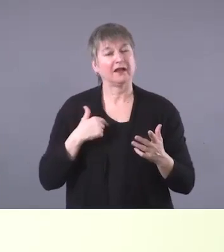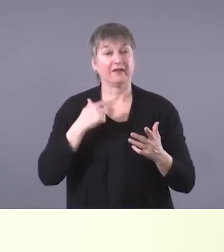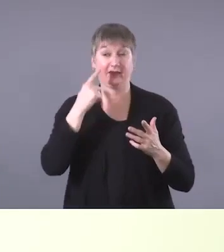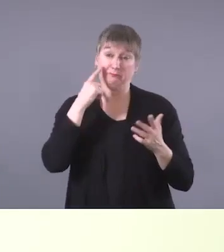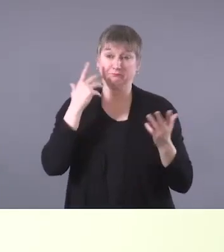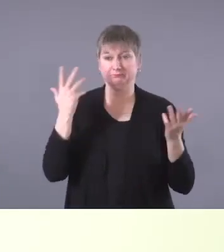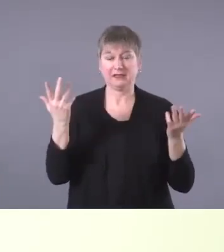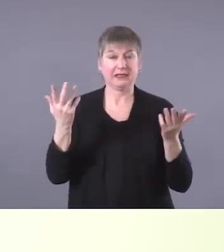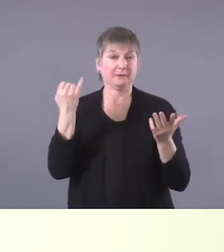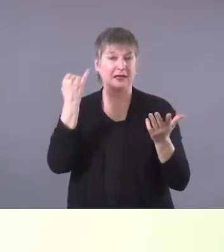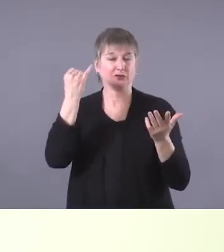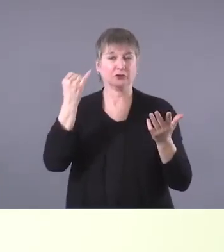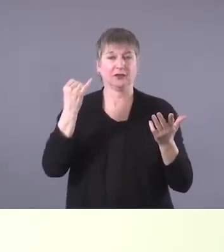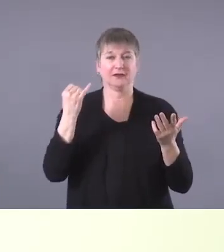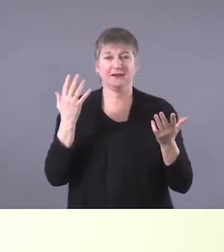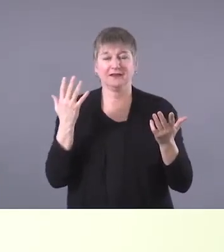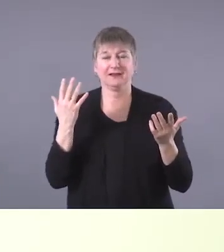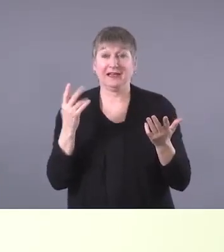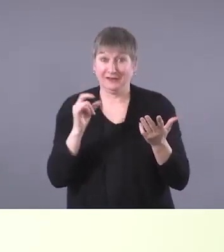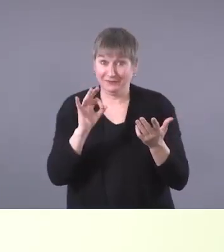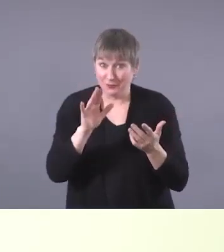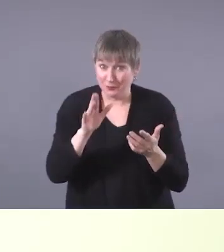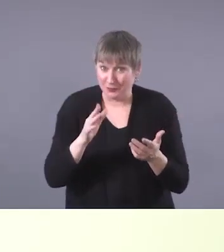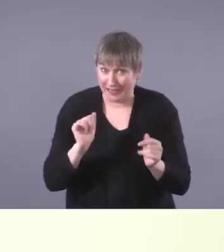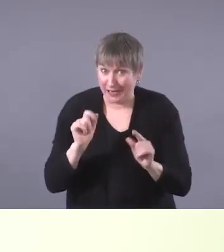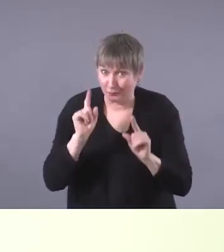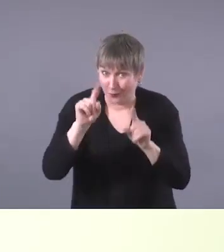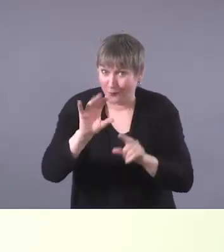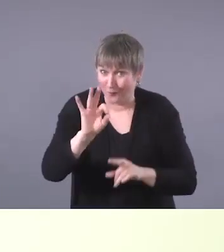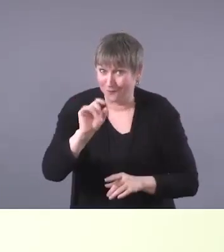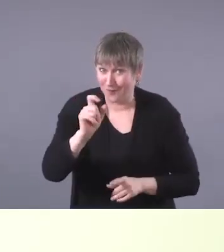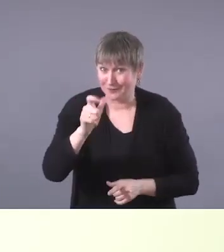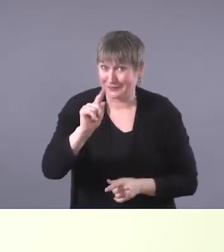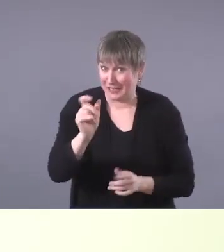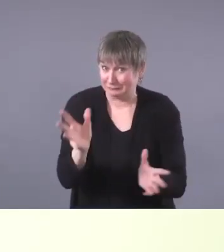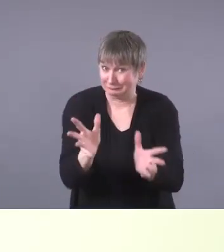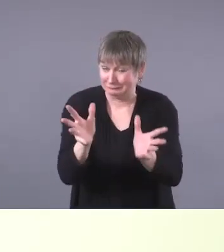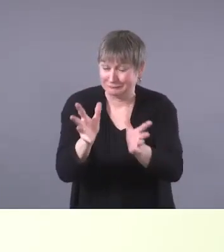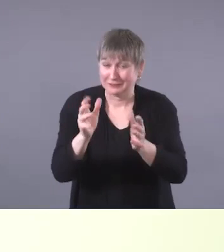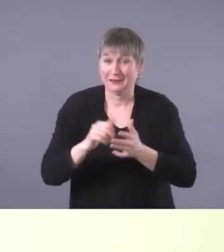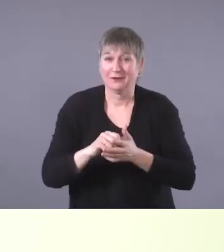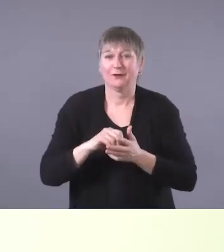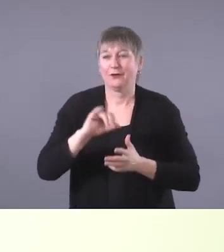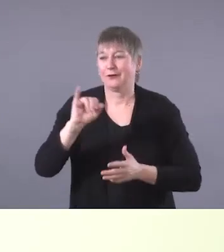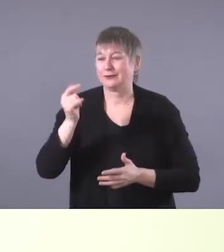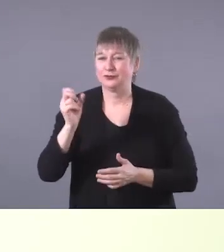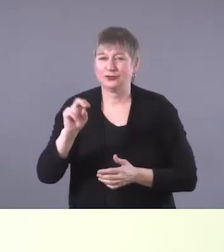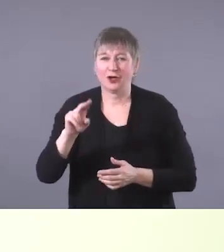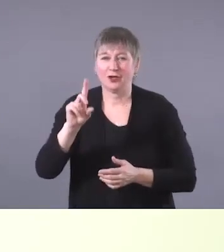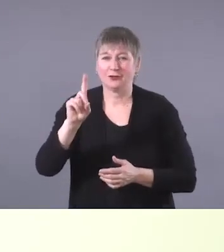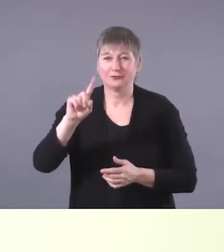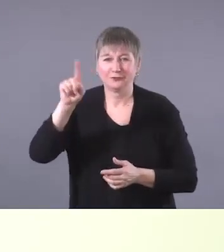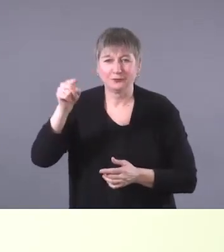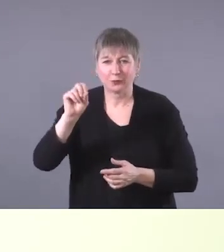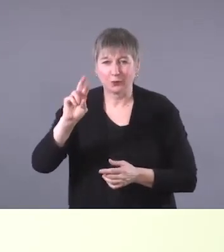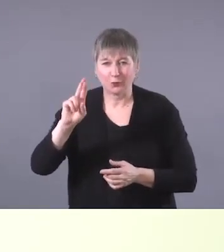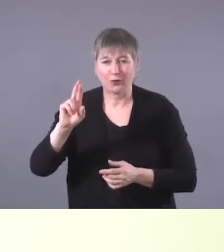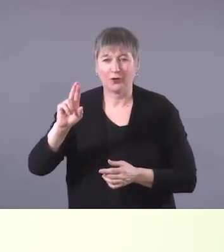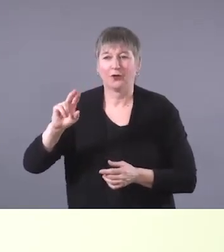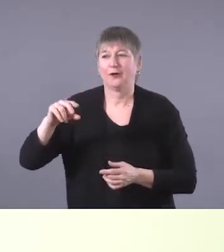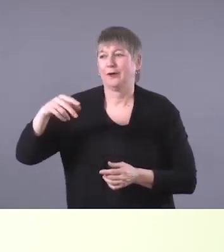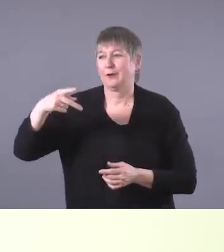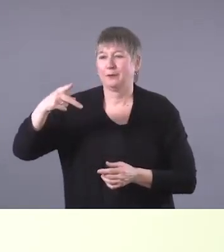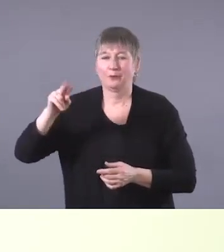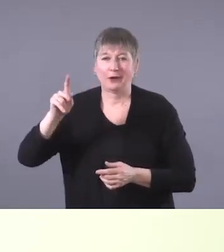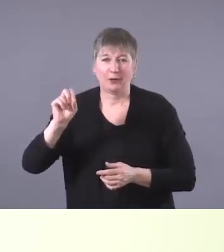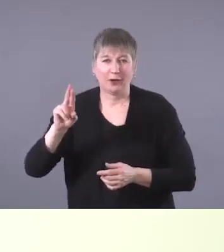have the wonderful opportunity to go to Fox Lake or, or John Door Prairie or Garden River, um, consider whether an